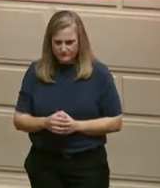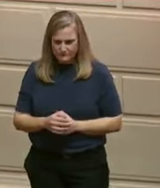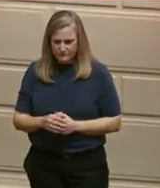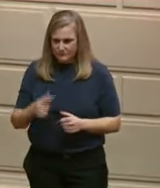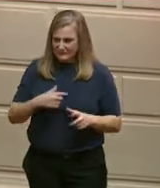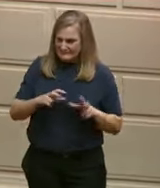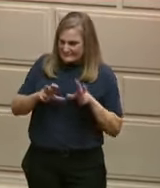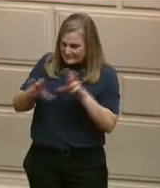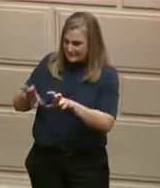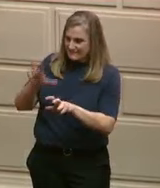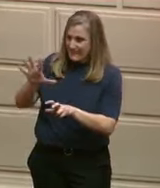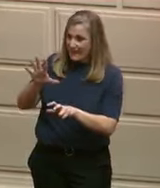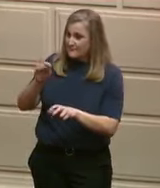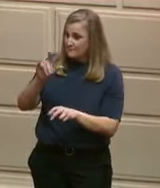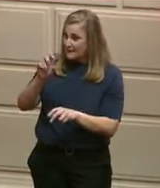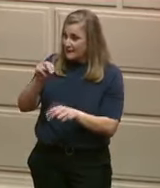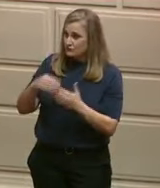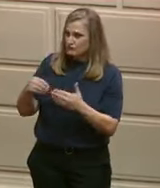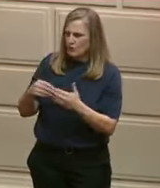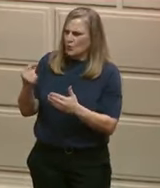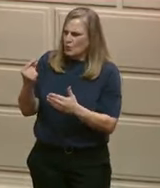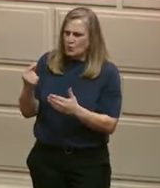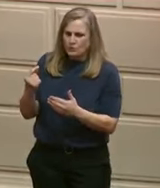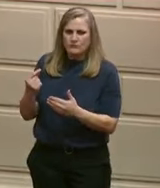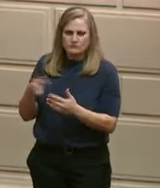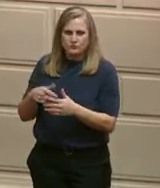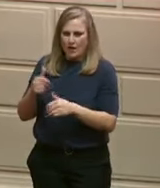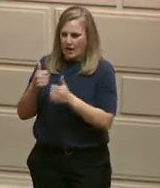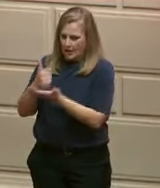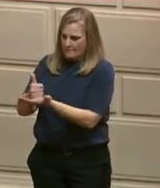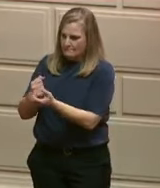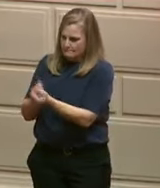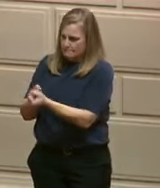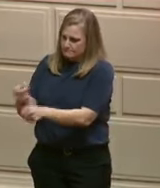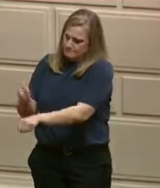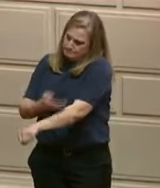continue and we support our local 39 cities and towns.